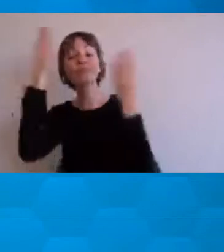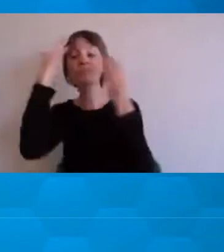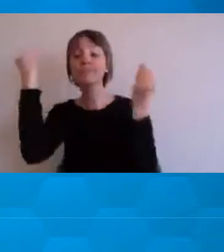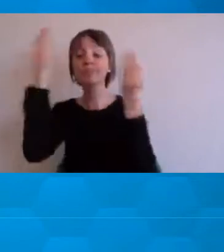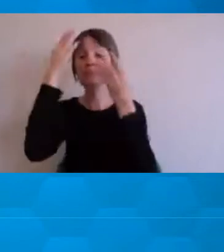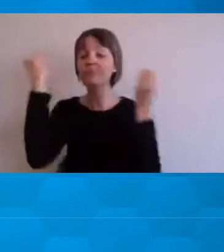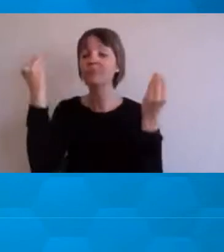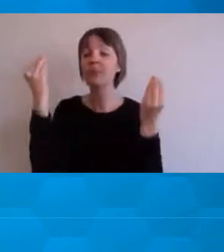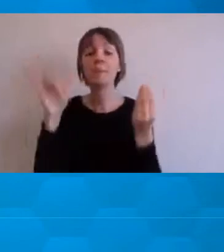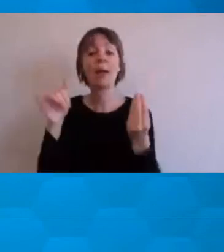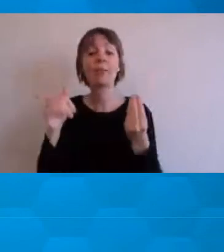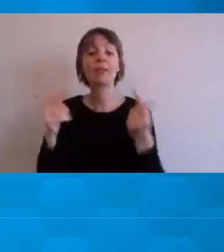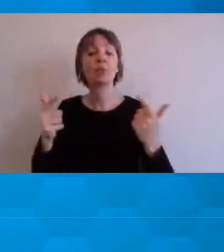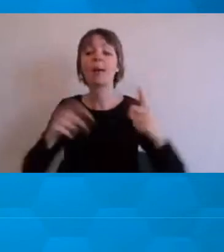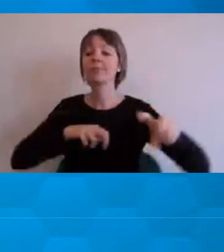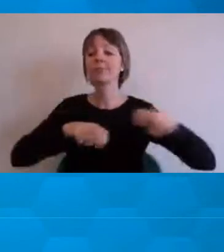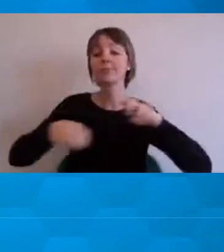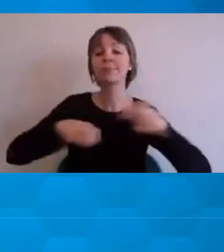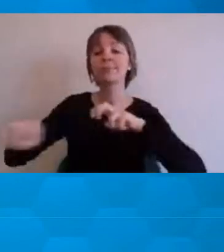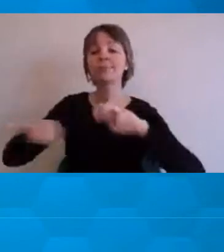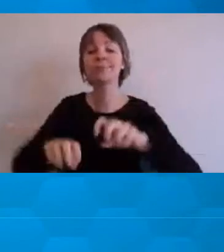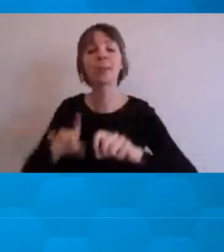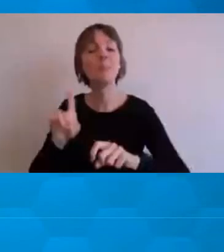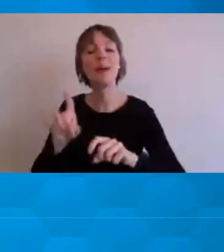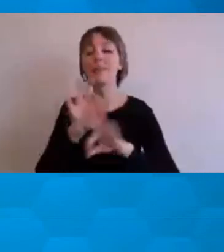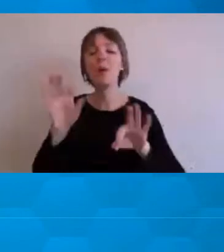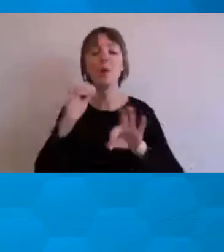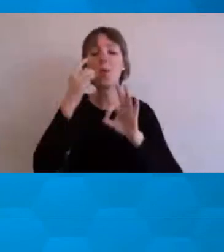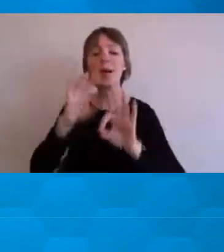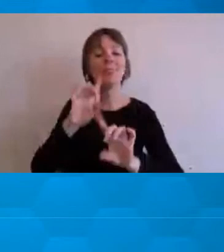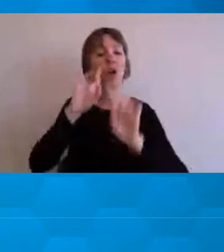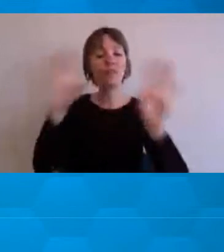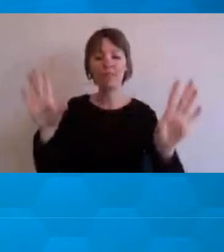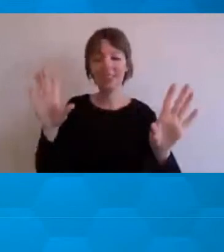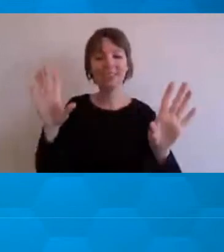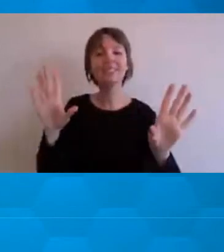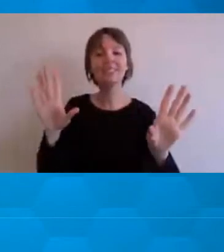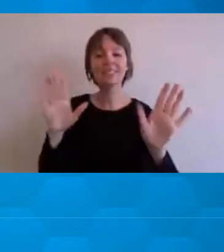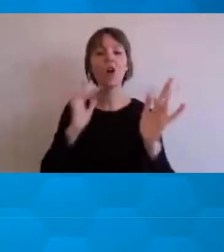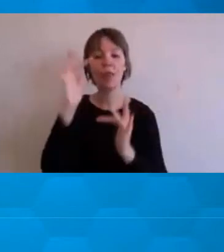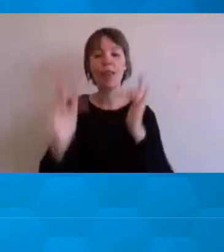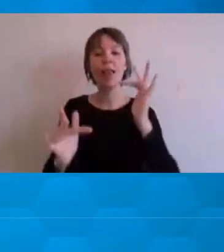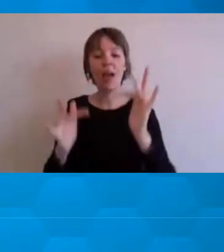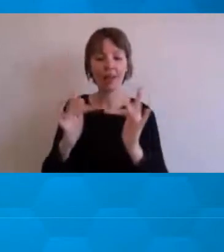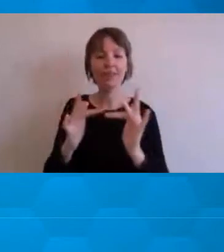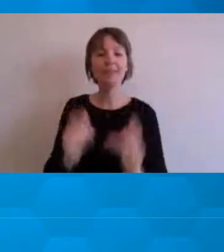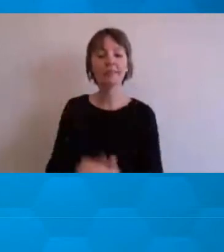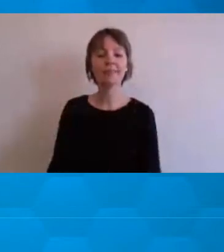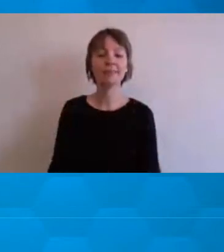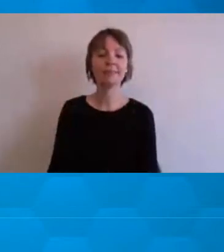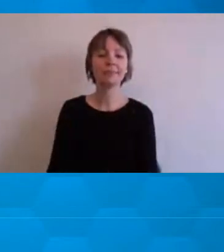hyperactivity. But again, these are not always going to be clear in an online environment.